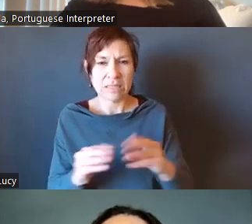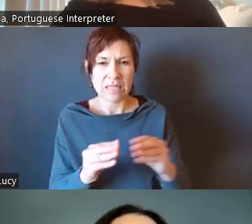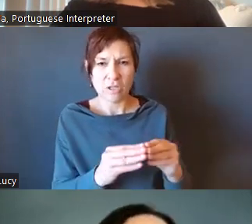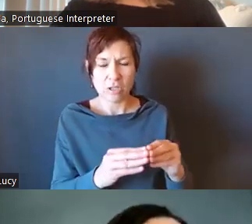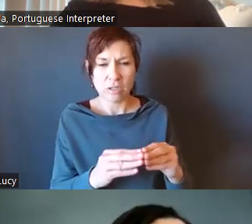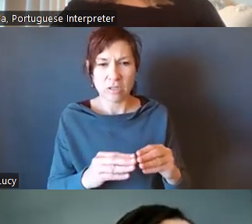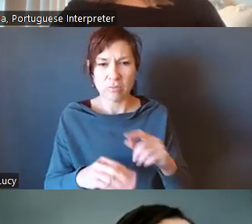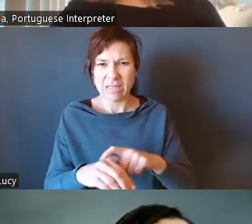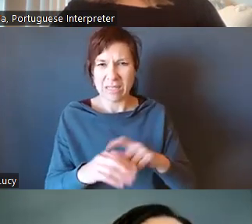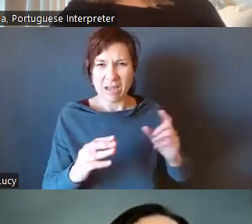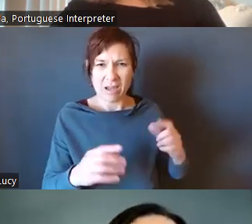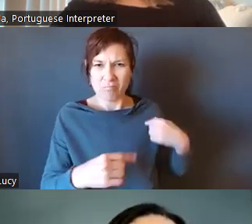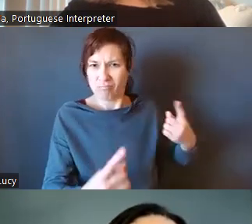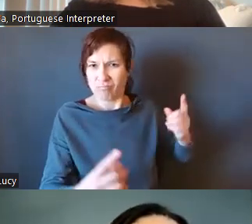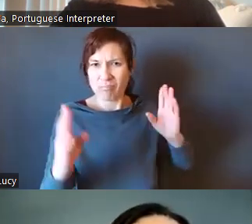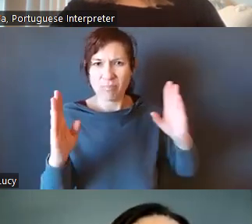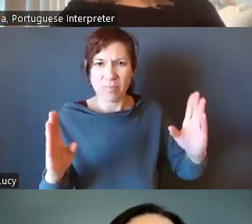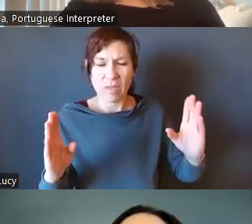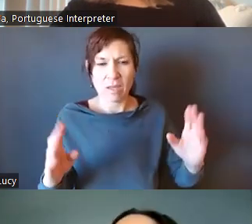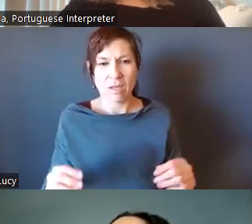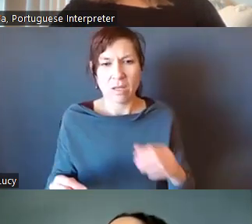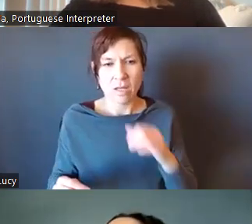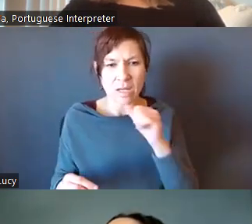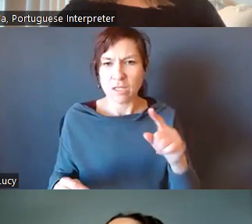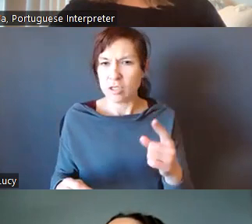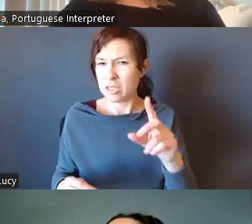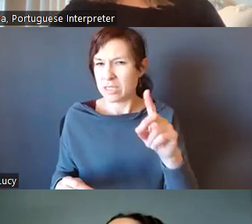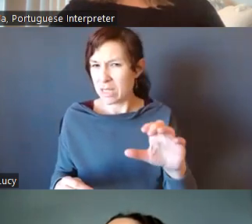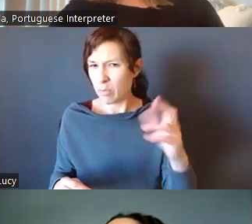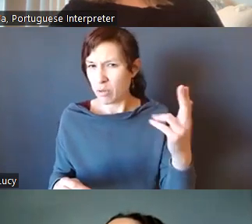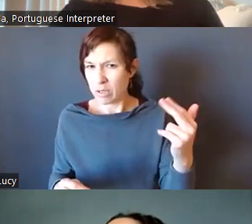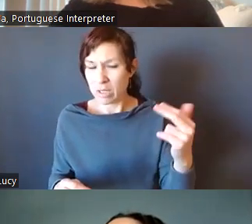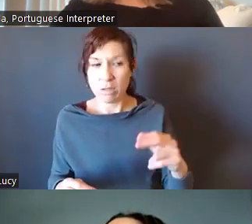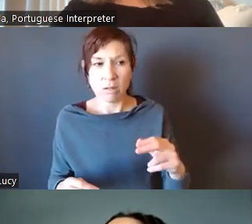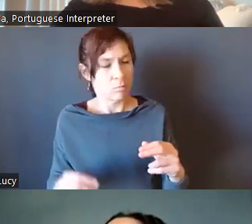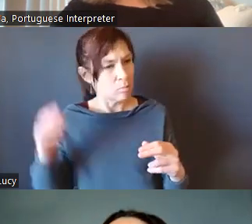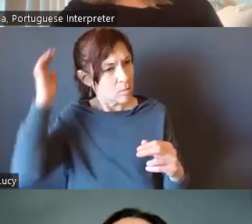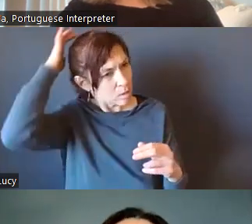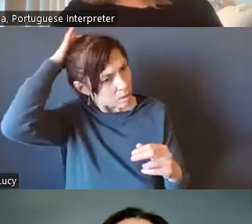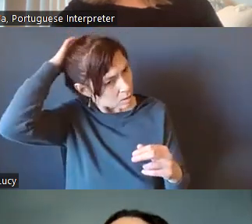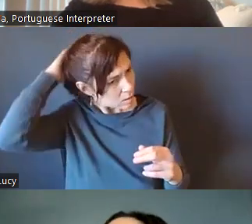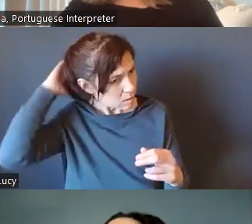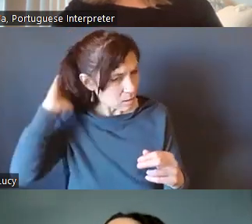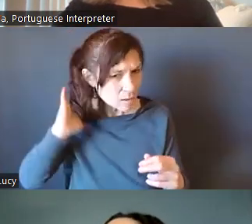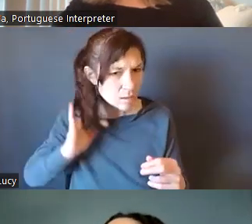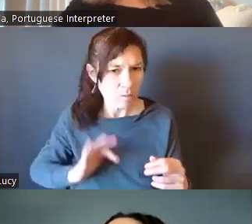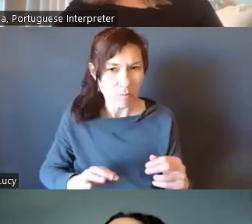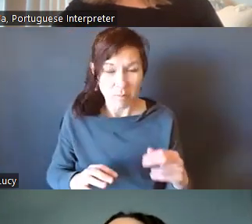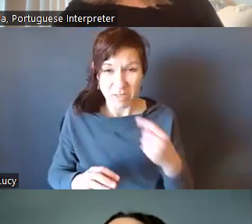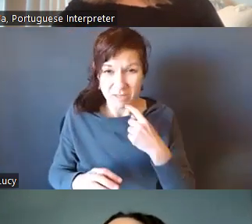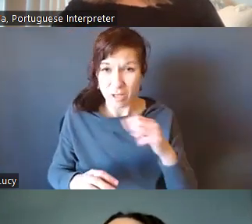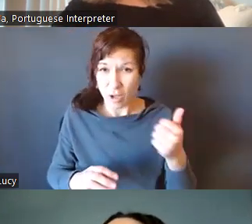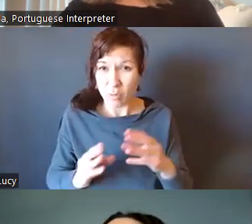where, where we are meeting on the December 13th, but then the others following as well.